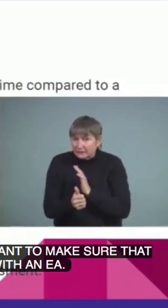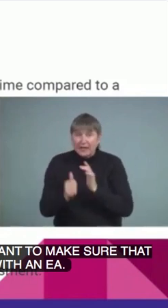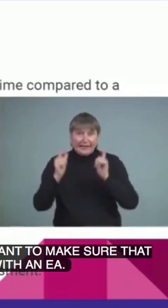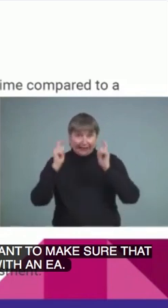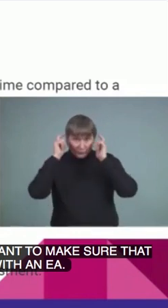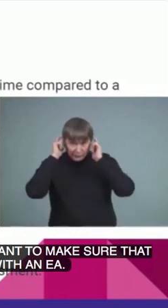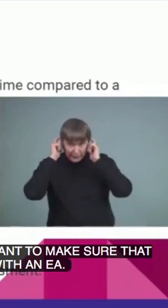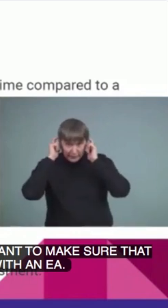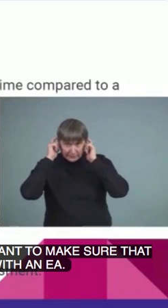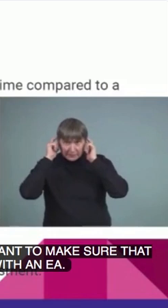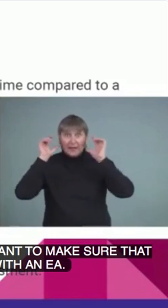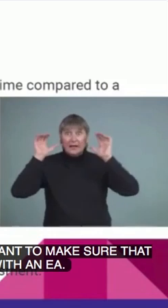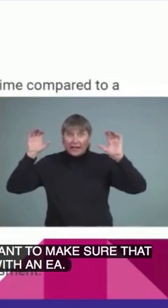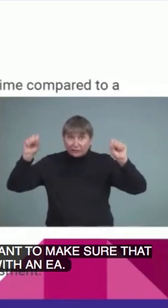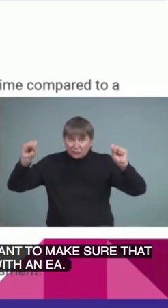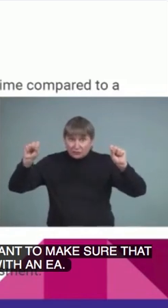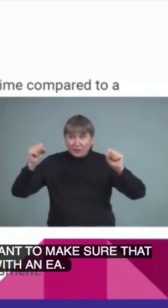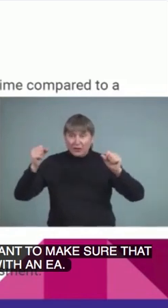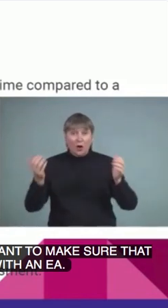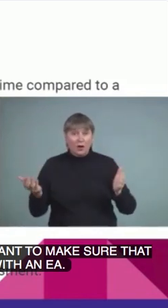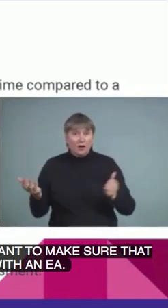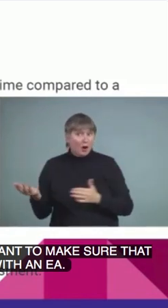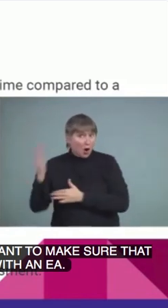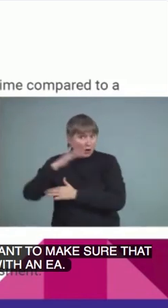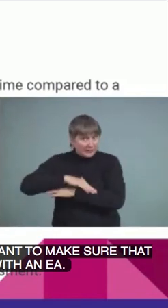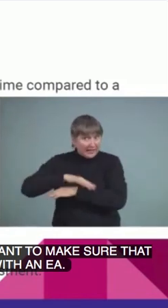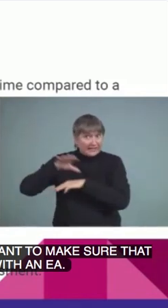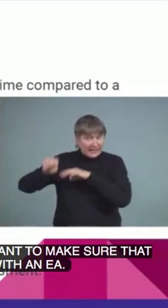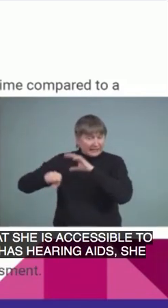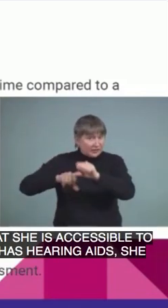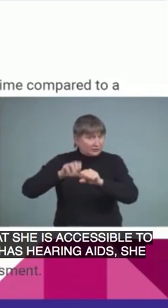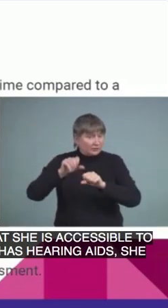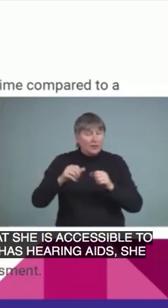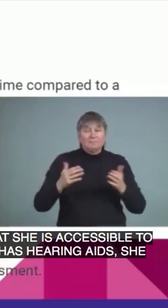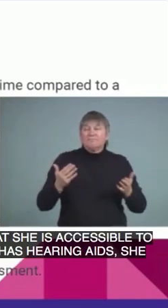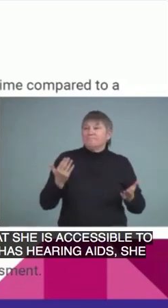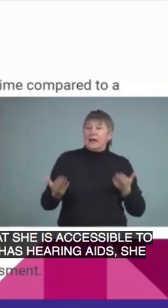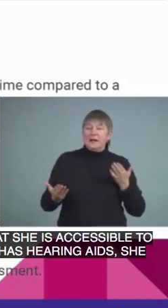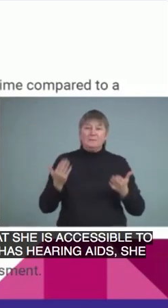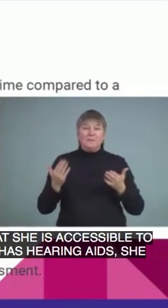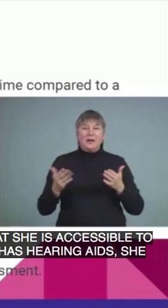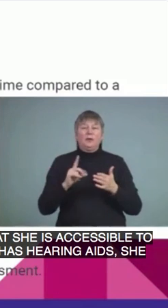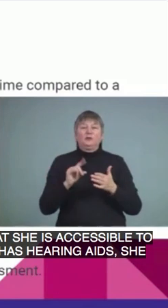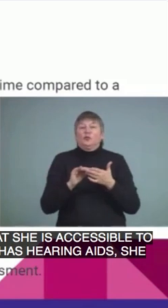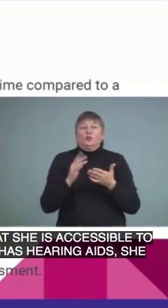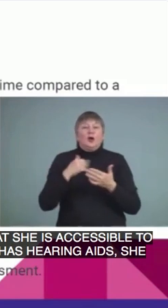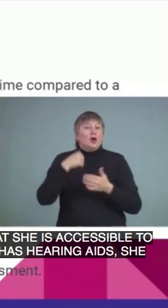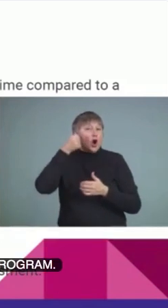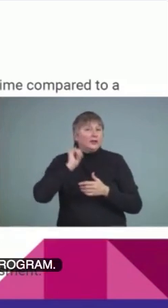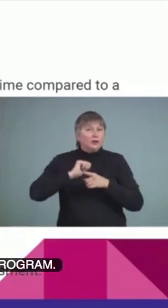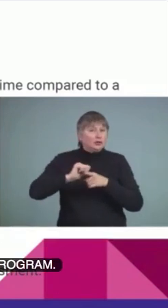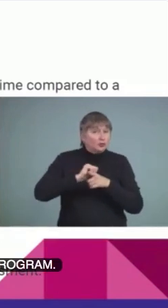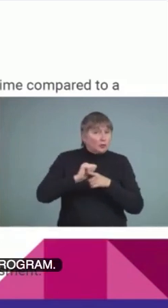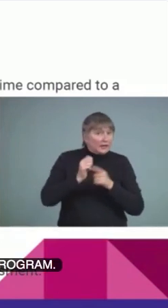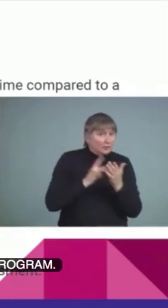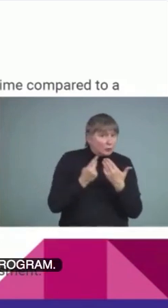aids, she wears them all day. Maybe we would do an auditory training program, we can look at something